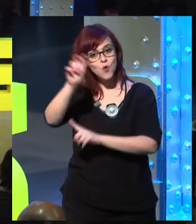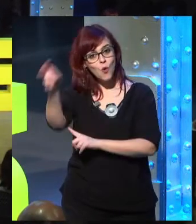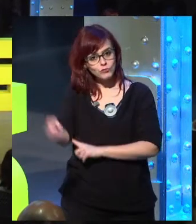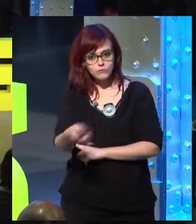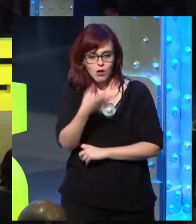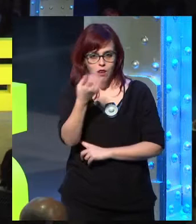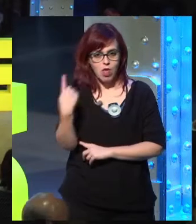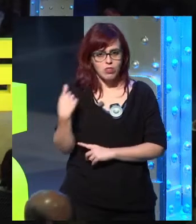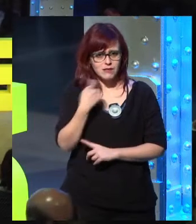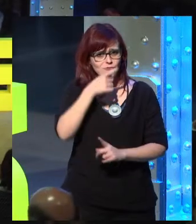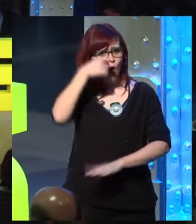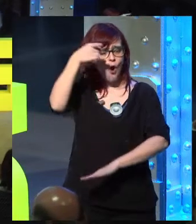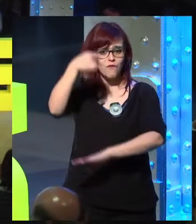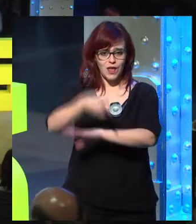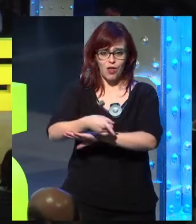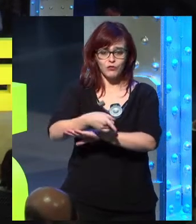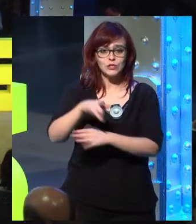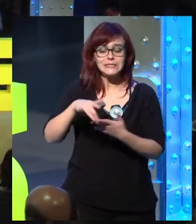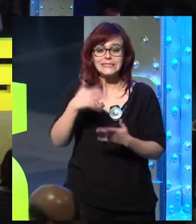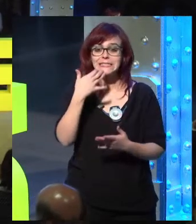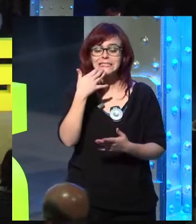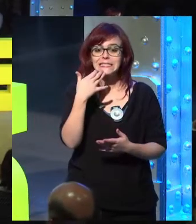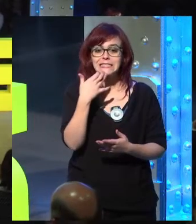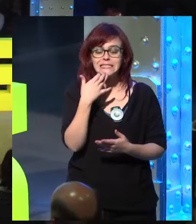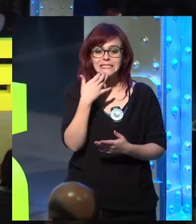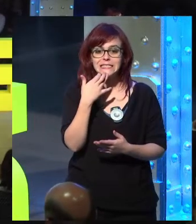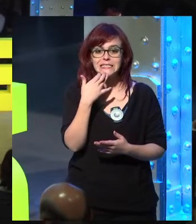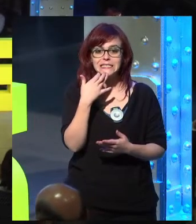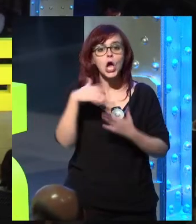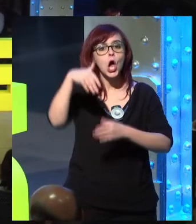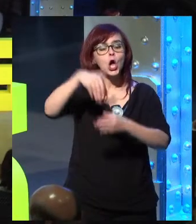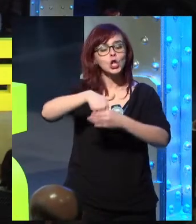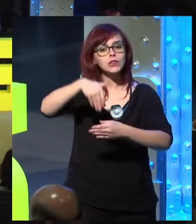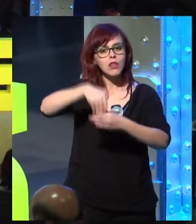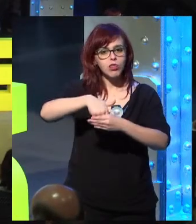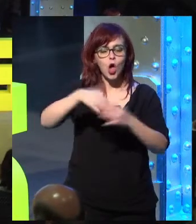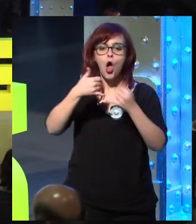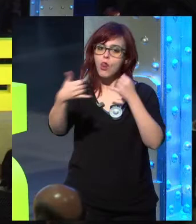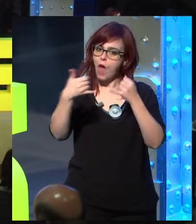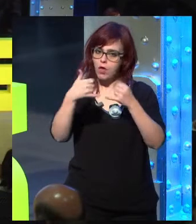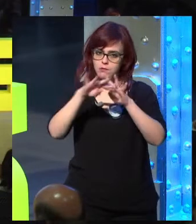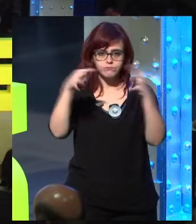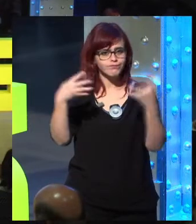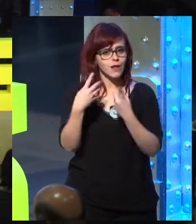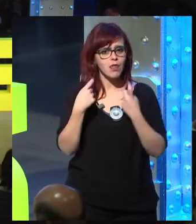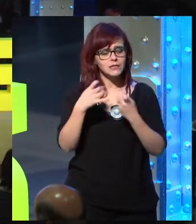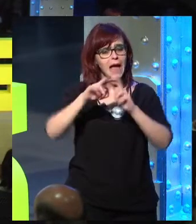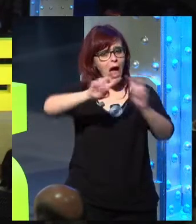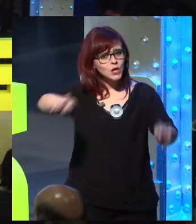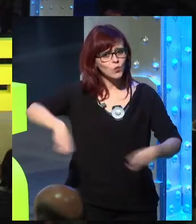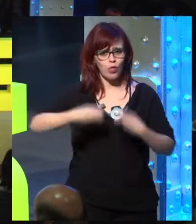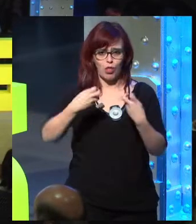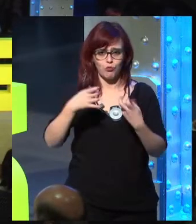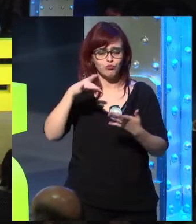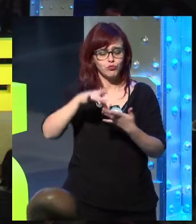The other change that was almost compulsory was to provide it with online content that could